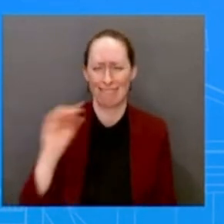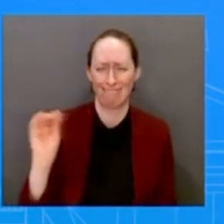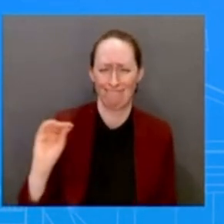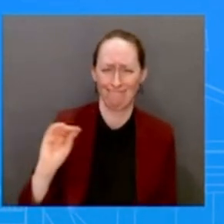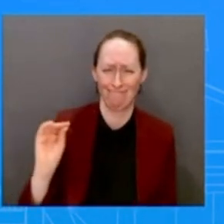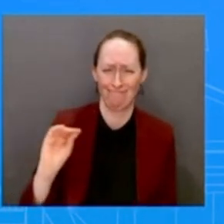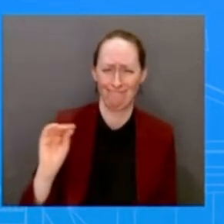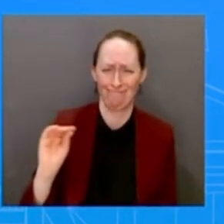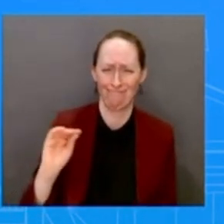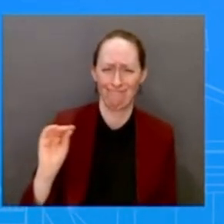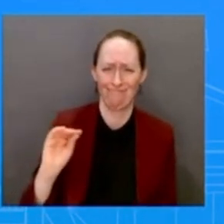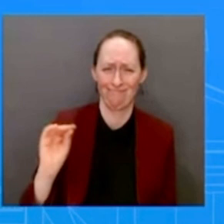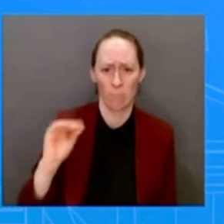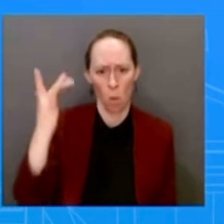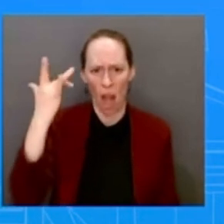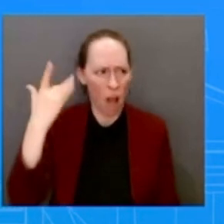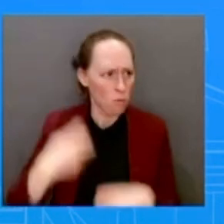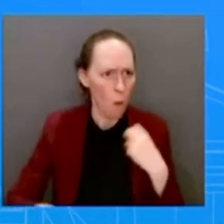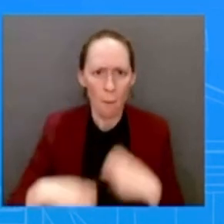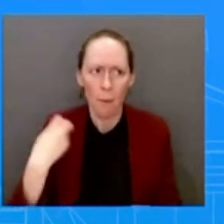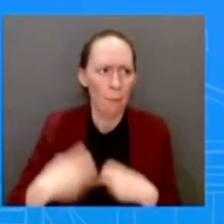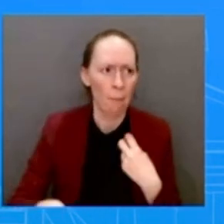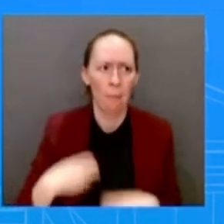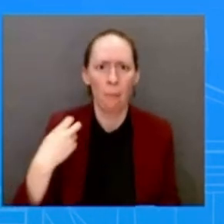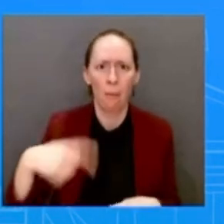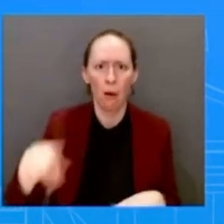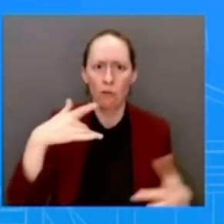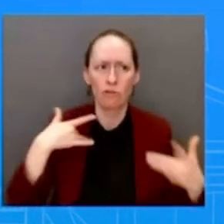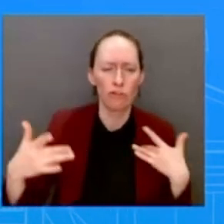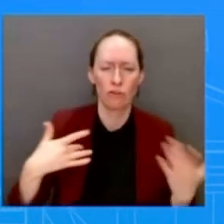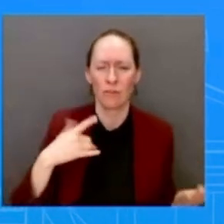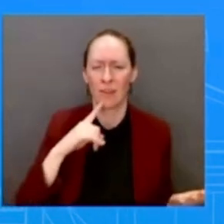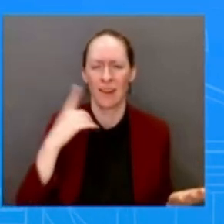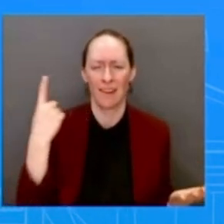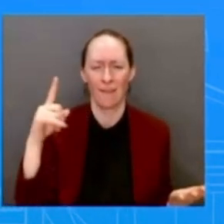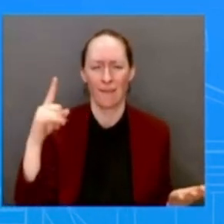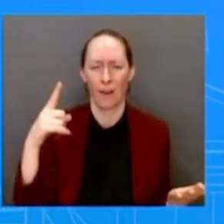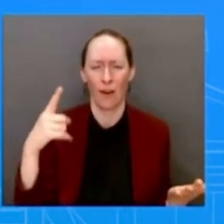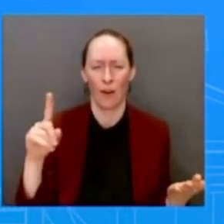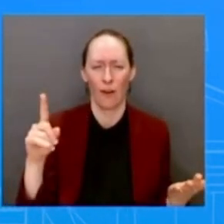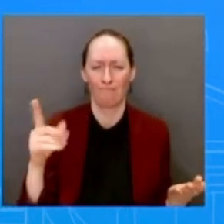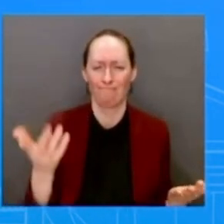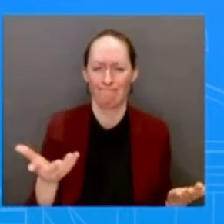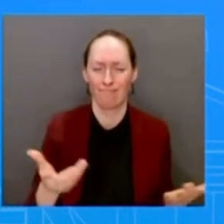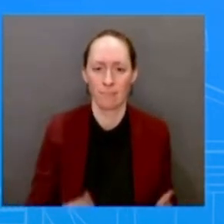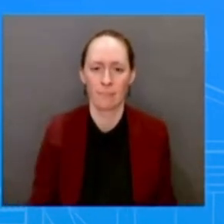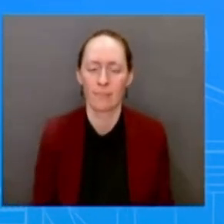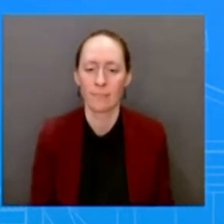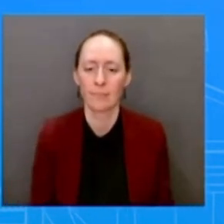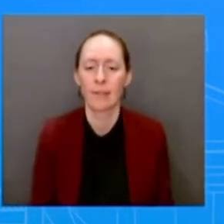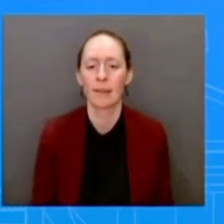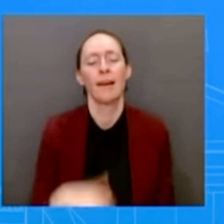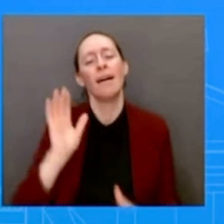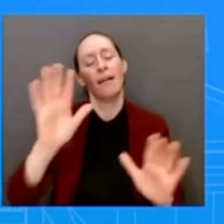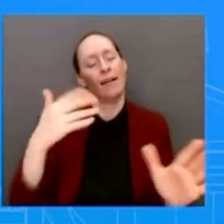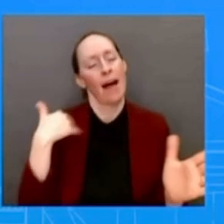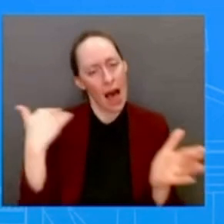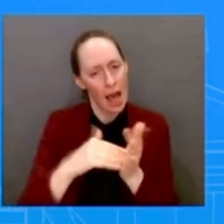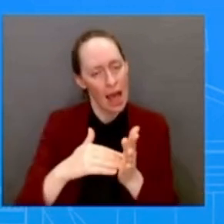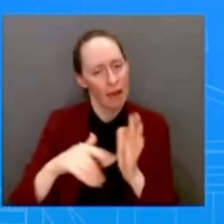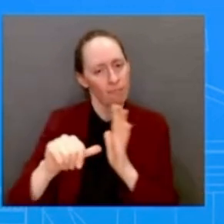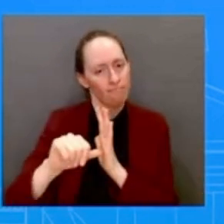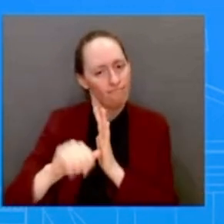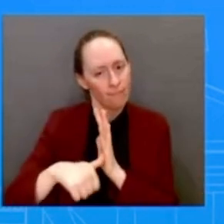So I've said this before from here. I said this, I believe, last week, and we'll keep saying it, that these ridiculous policies aren't just